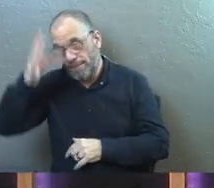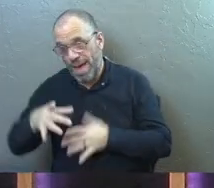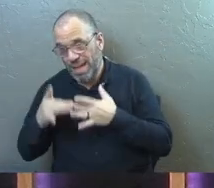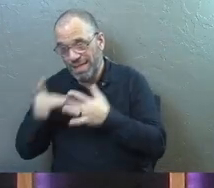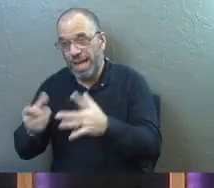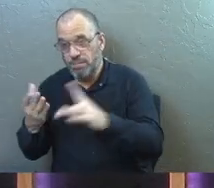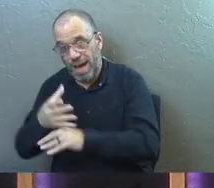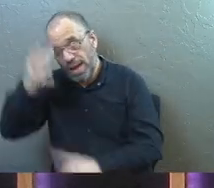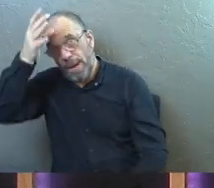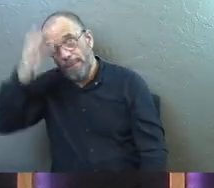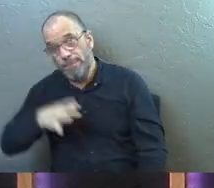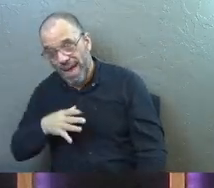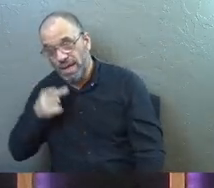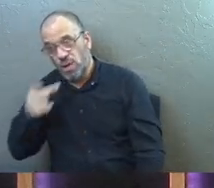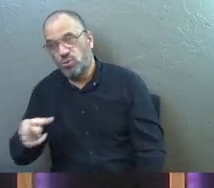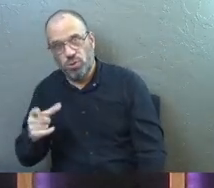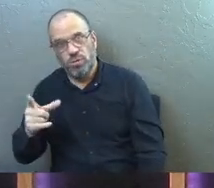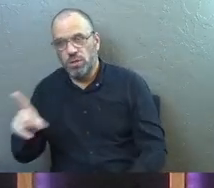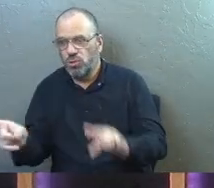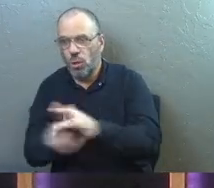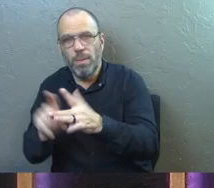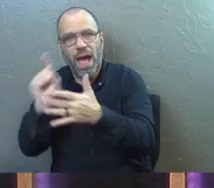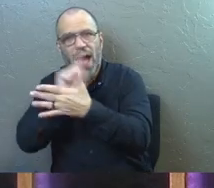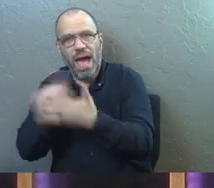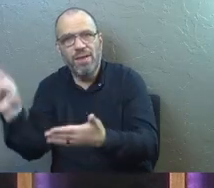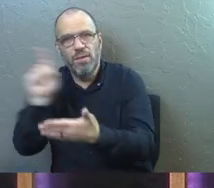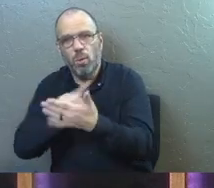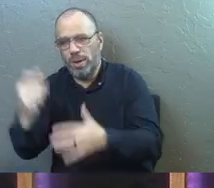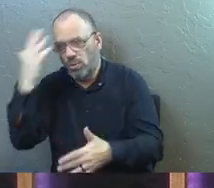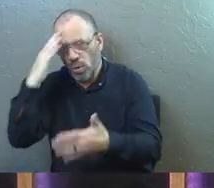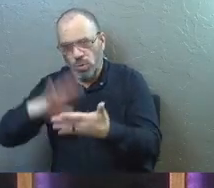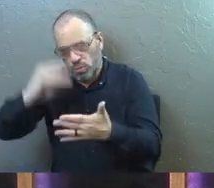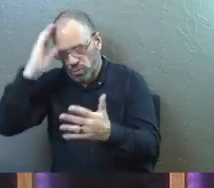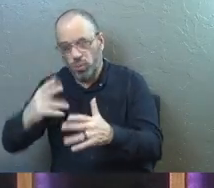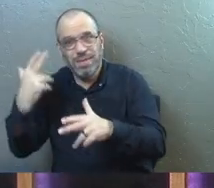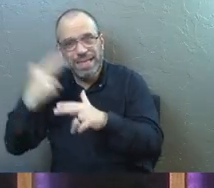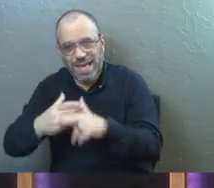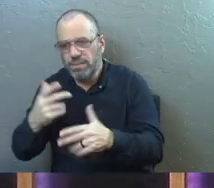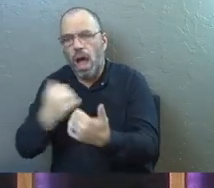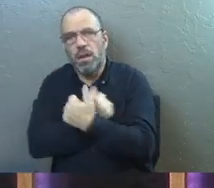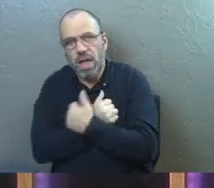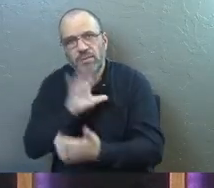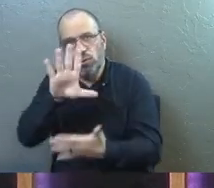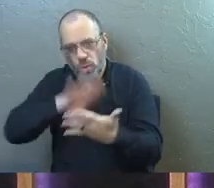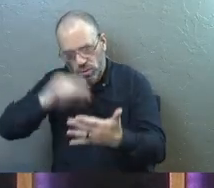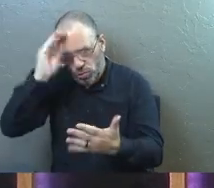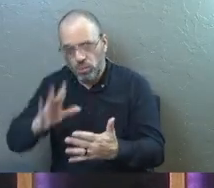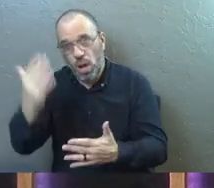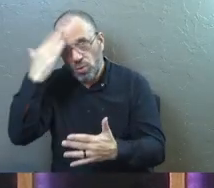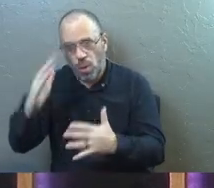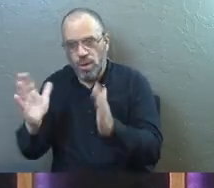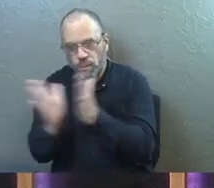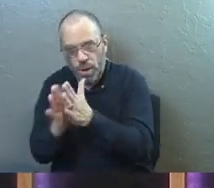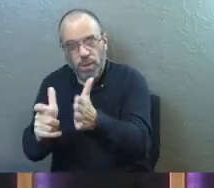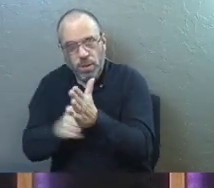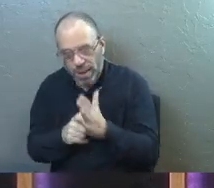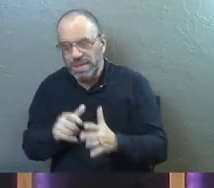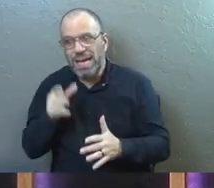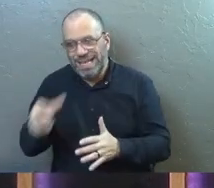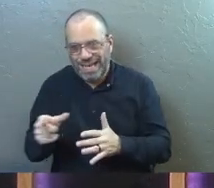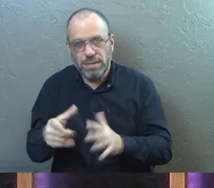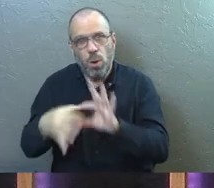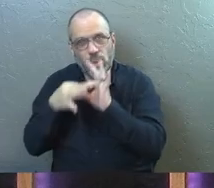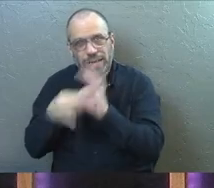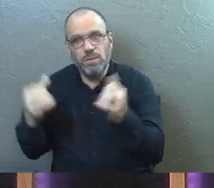is led by a guy who is there every single week and knows your students names and loves your students, knows their prayer requests,